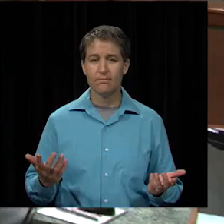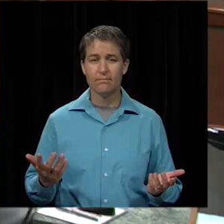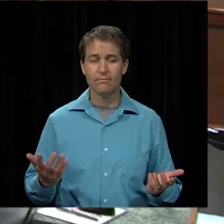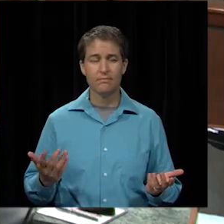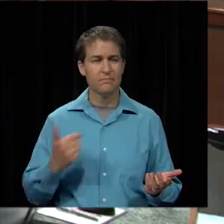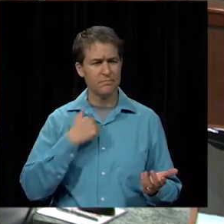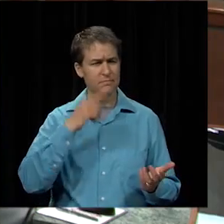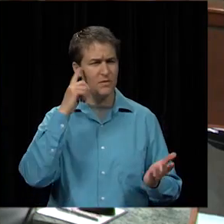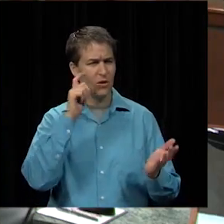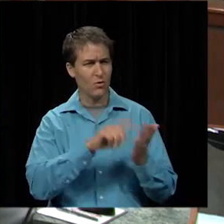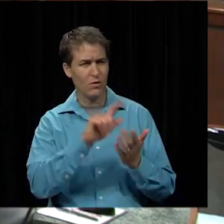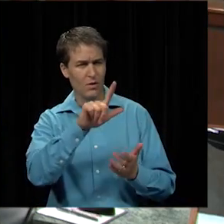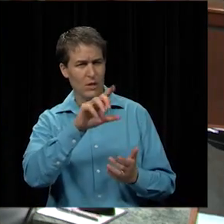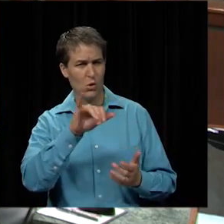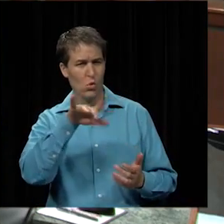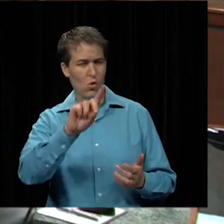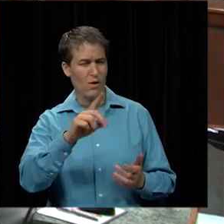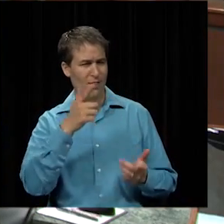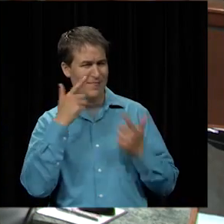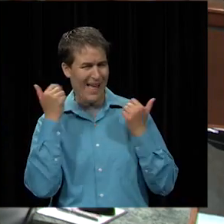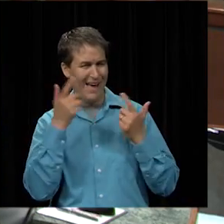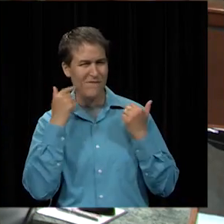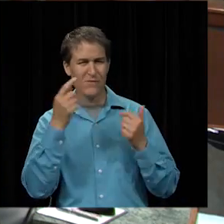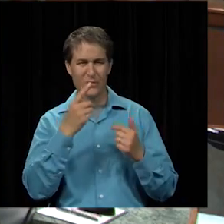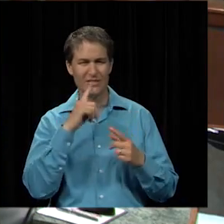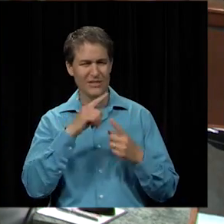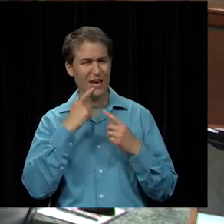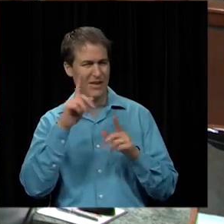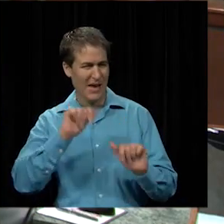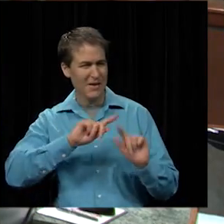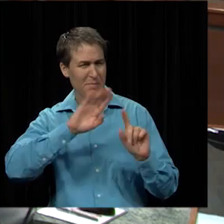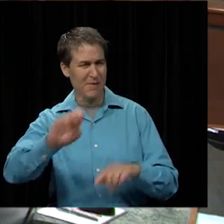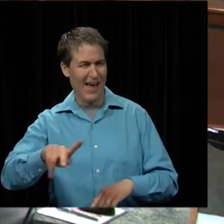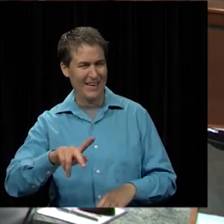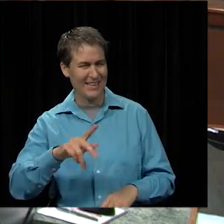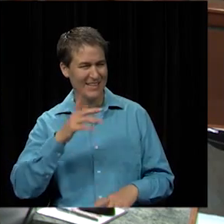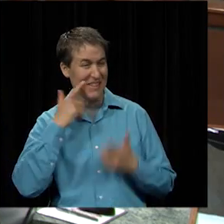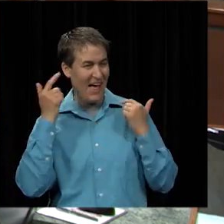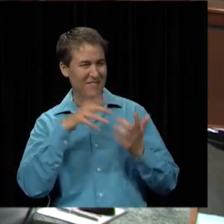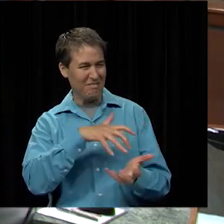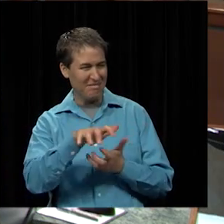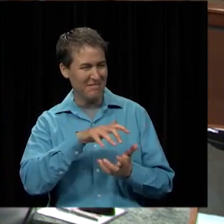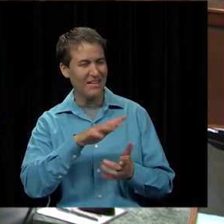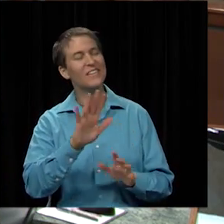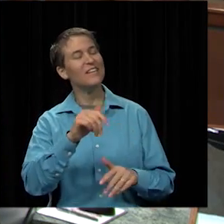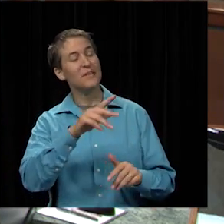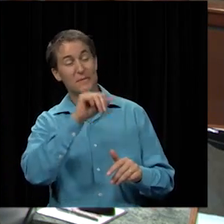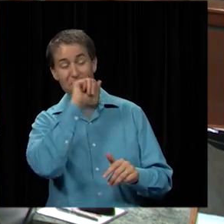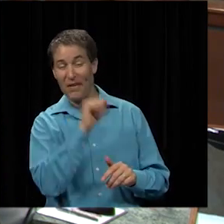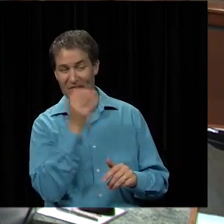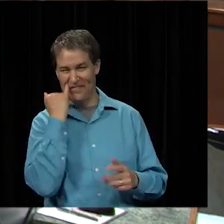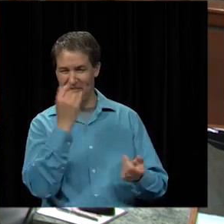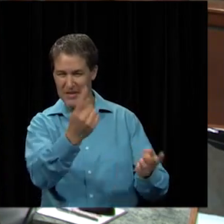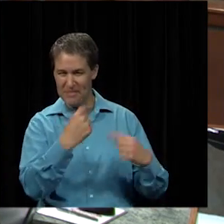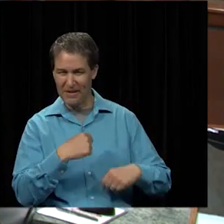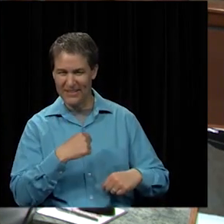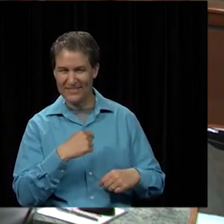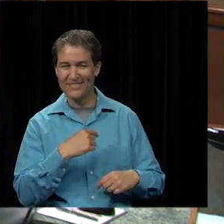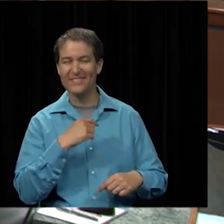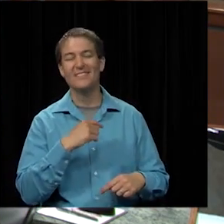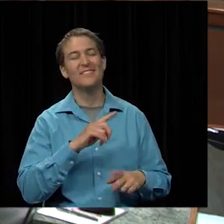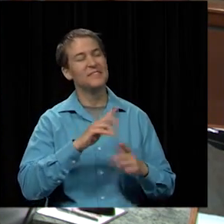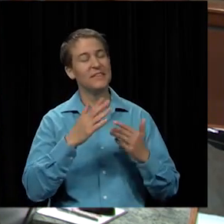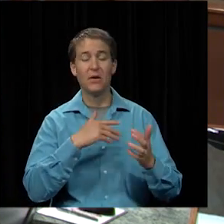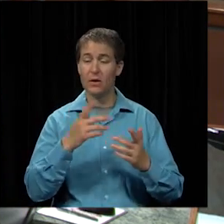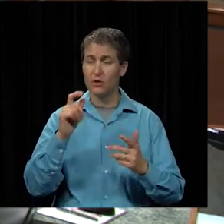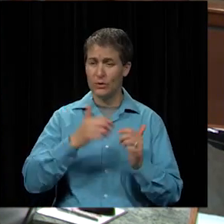I noticed Lloyd laughed really loud when you said that you could come back. We would love to have you guys back. Okay, do